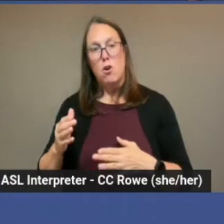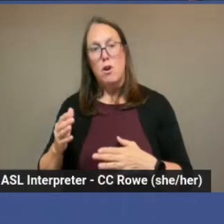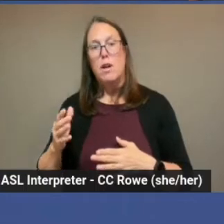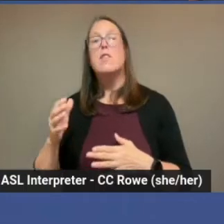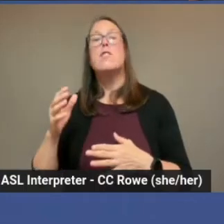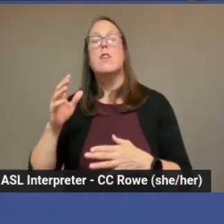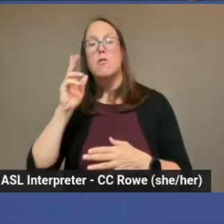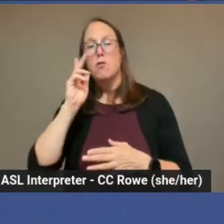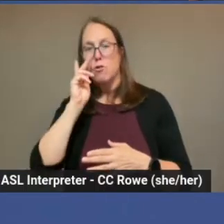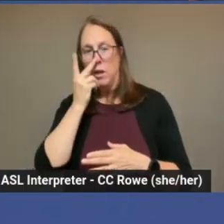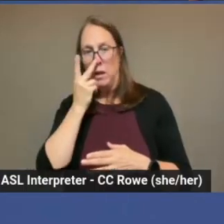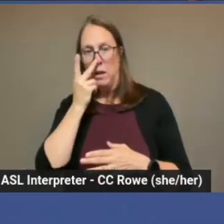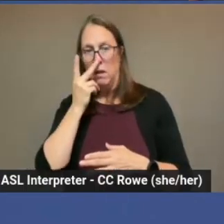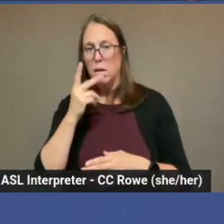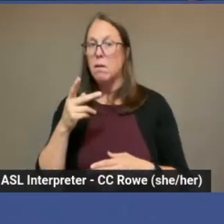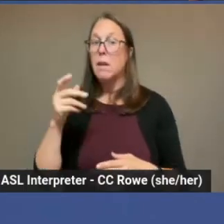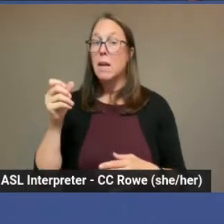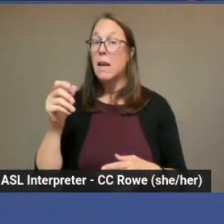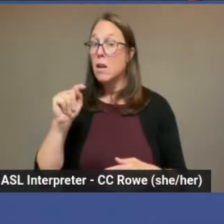Polly Amory.